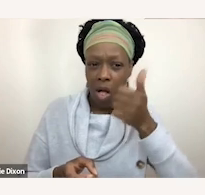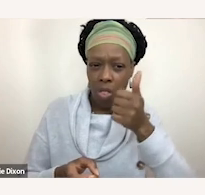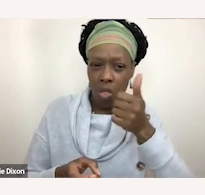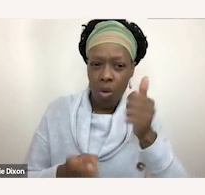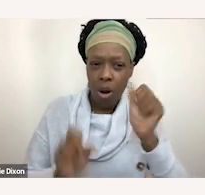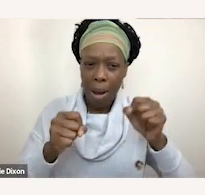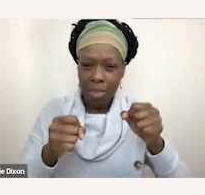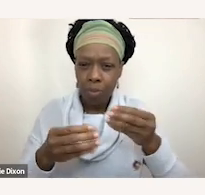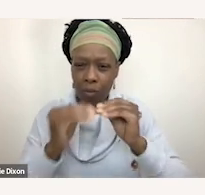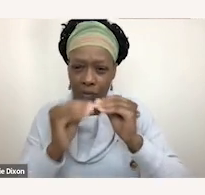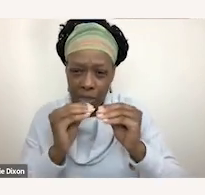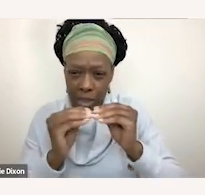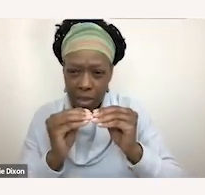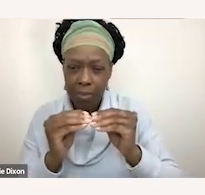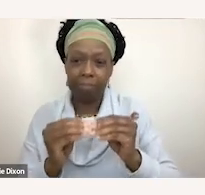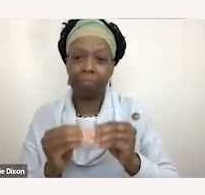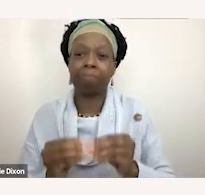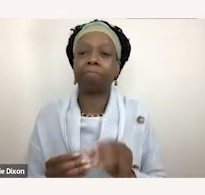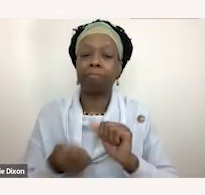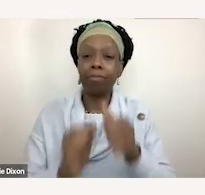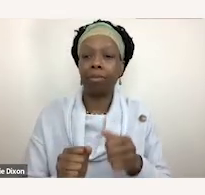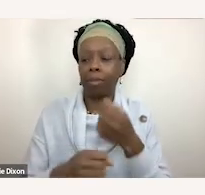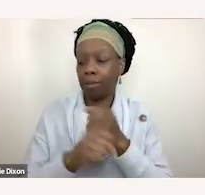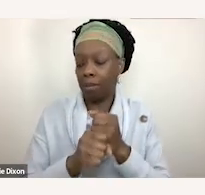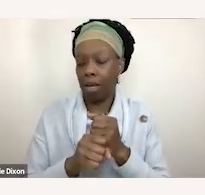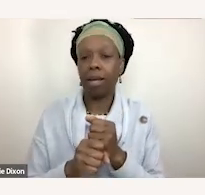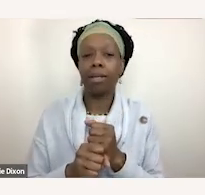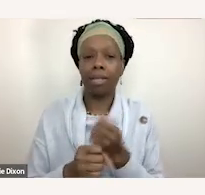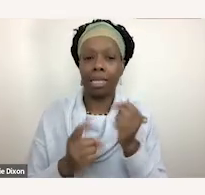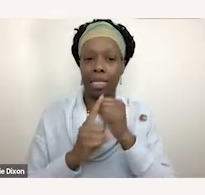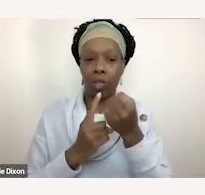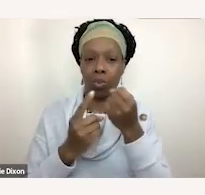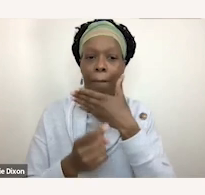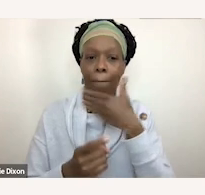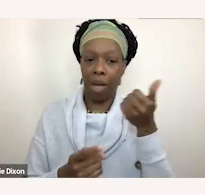how do we problem solve to actually make the here and now a lot better than what it was